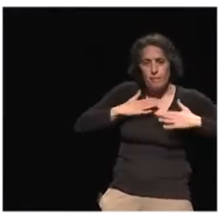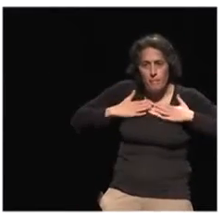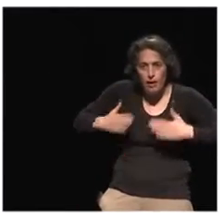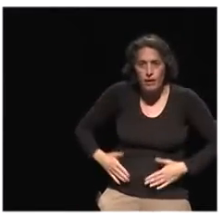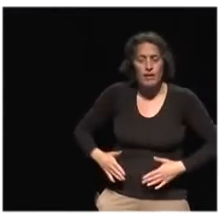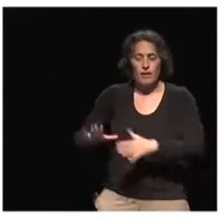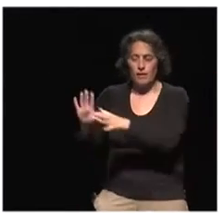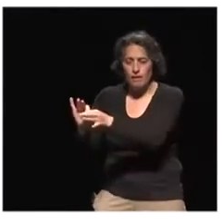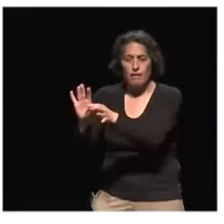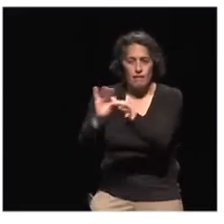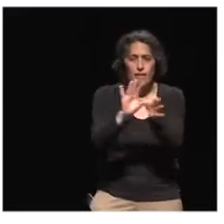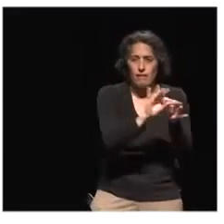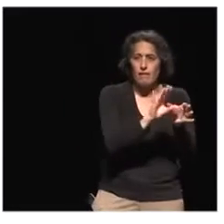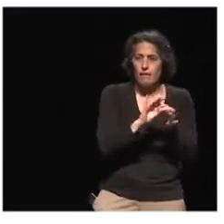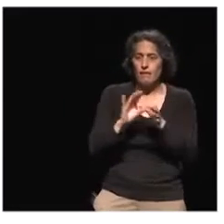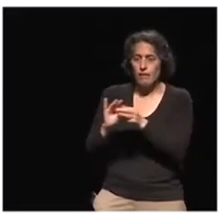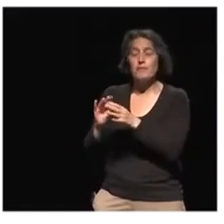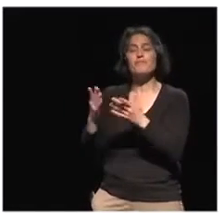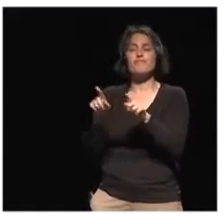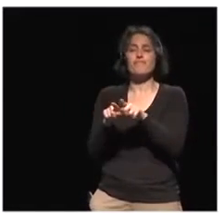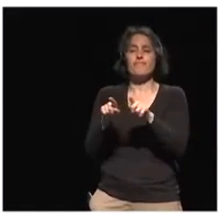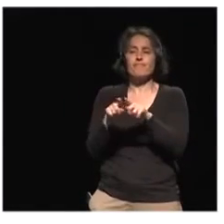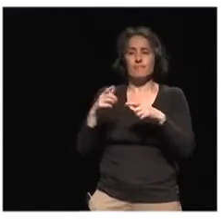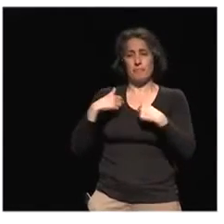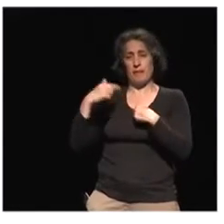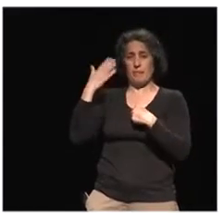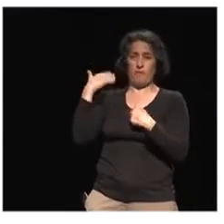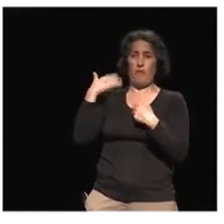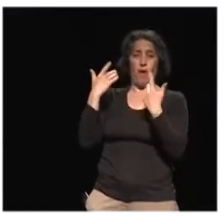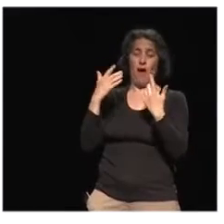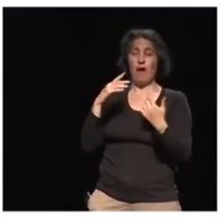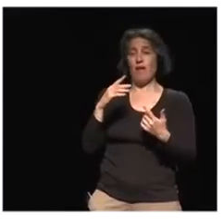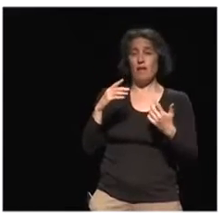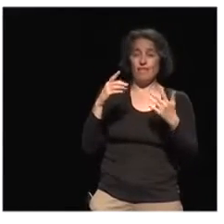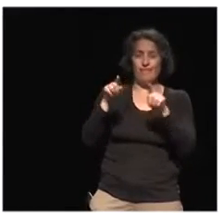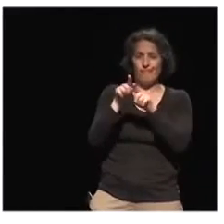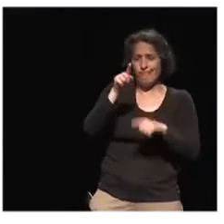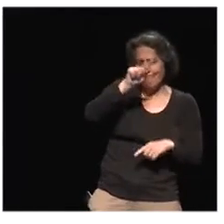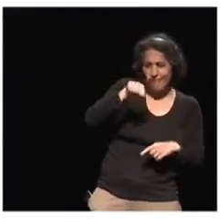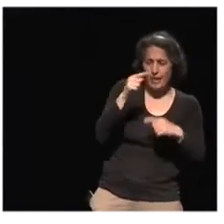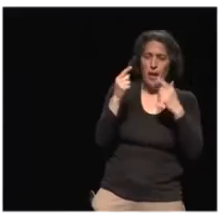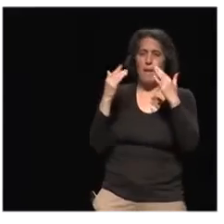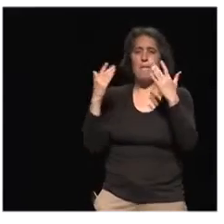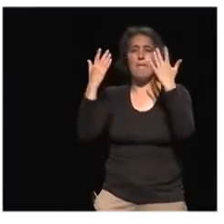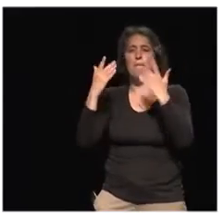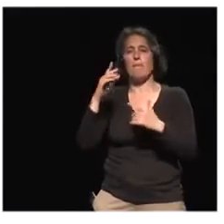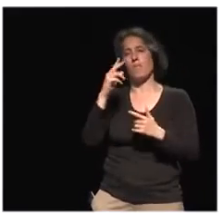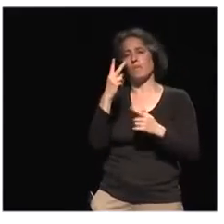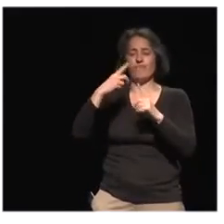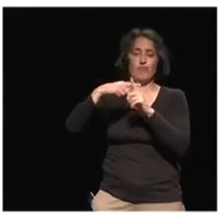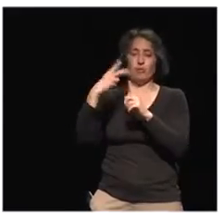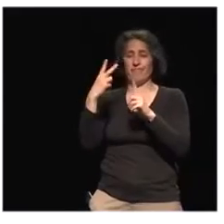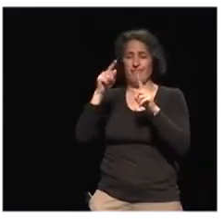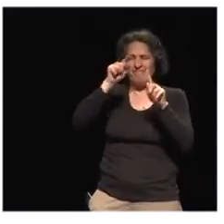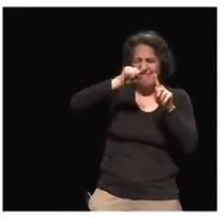But I didn't really understand it, why, and the beauty of it until I was 28. And so for 16 years, it was a mechanical reason I